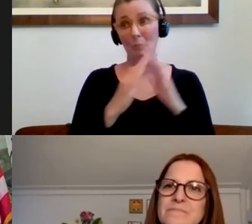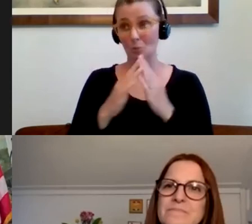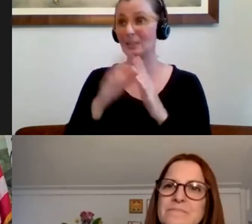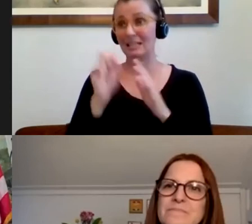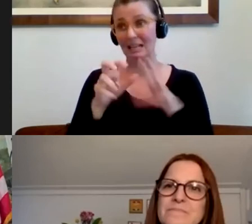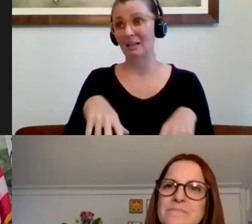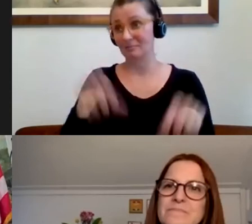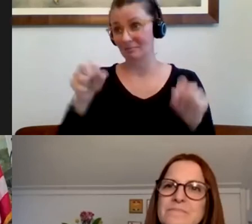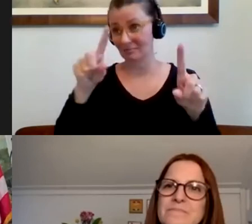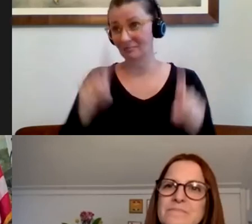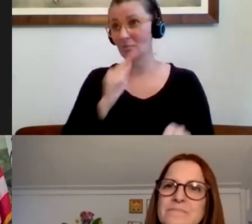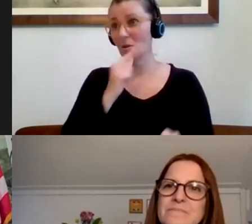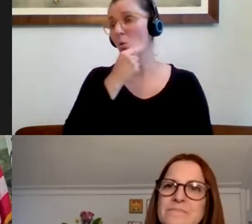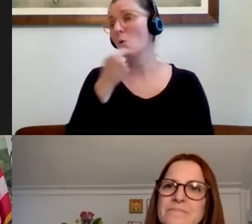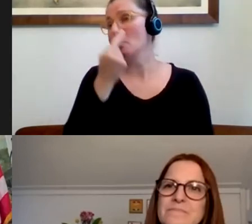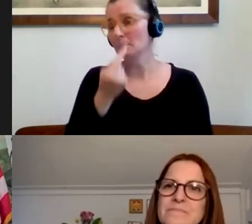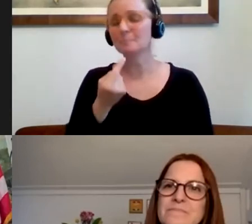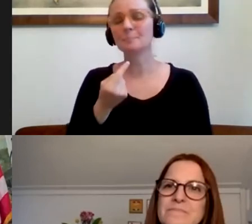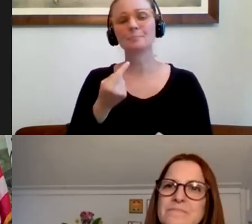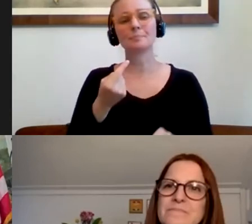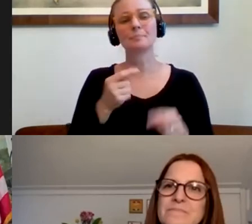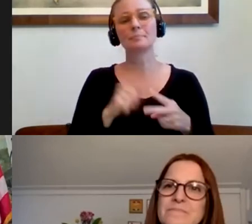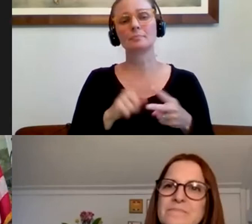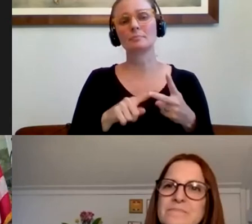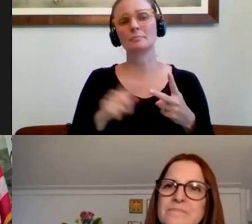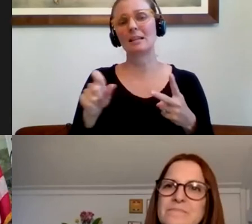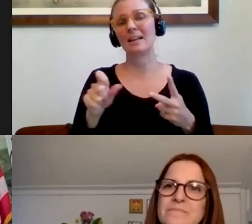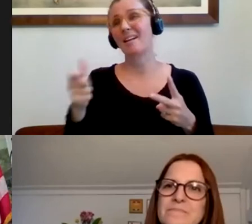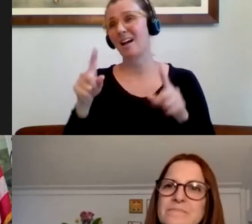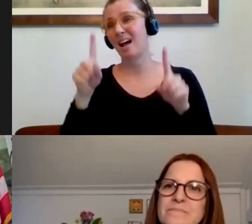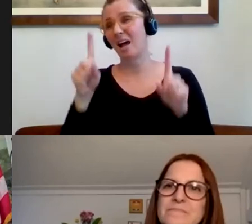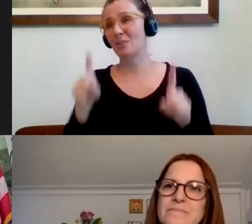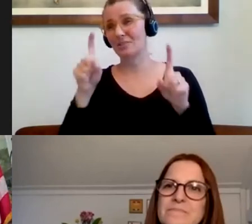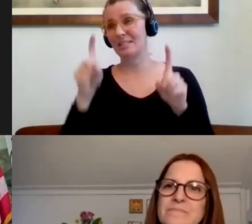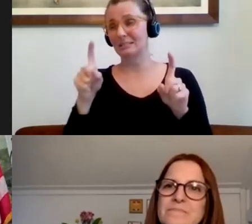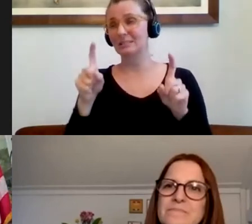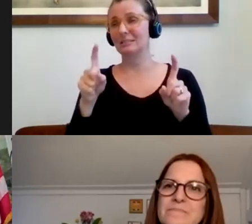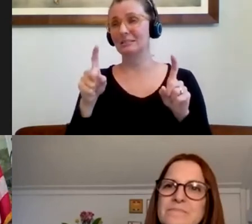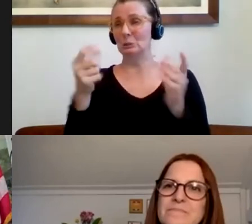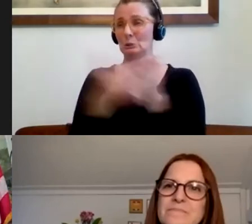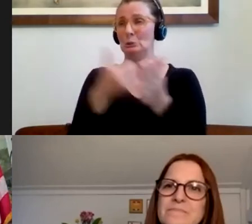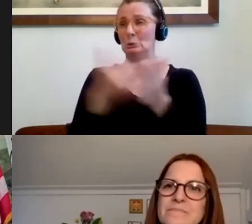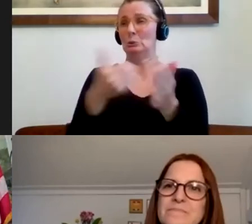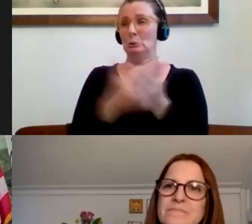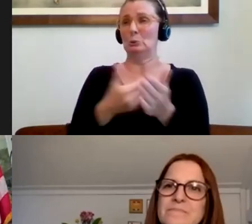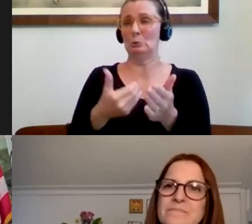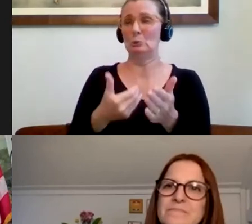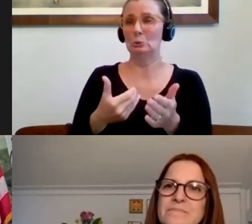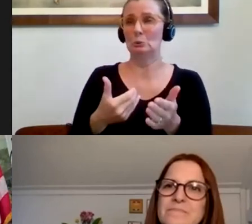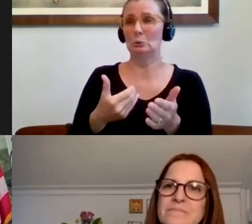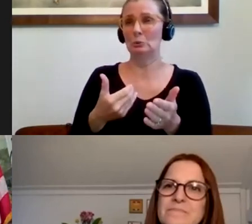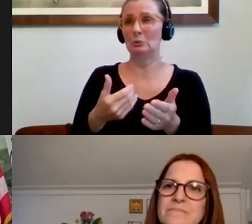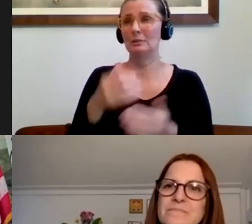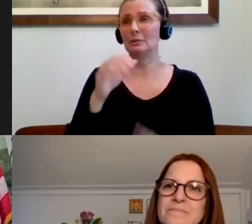Um, and I'm, and then the other test is being piloted is the antibody antibody or serology testing. I'm going to explain